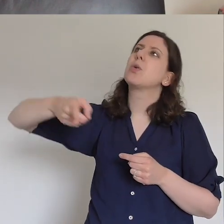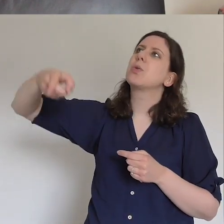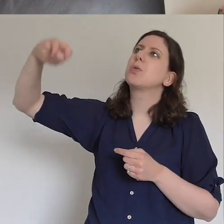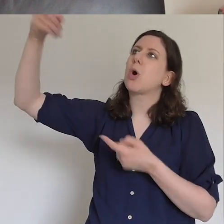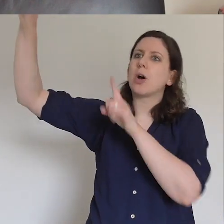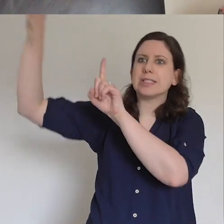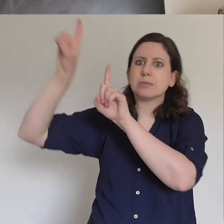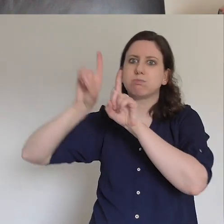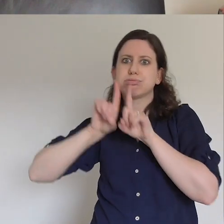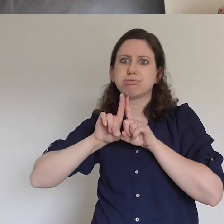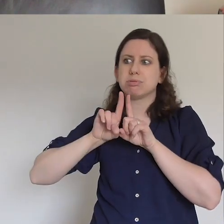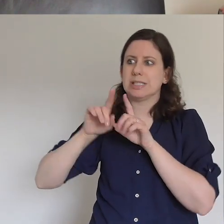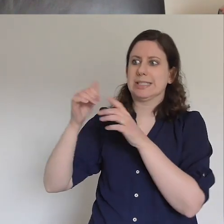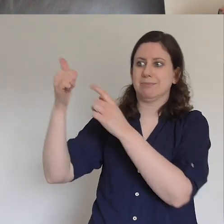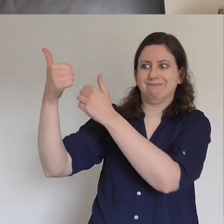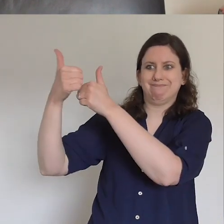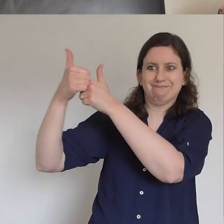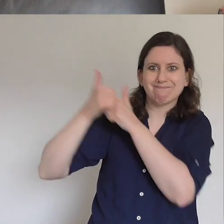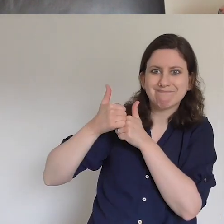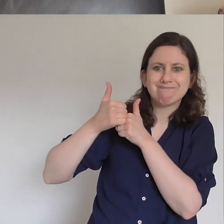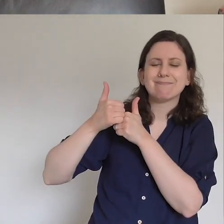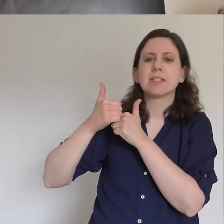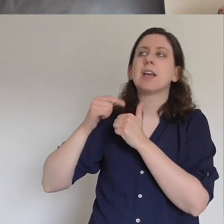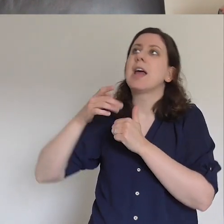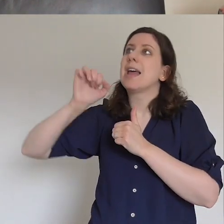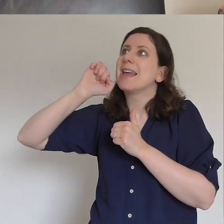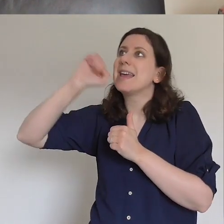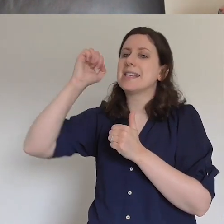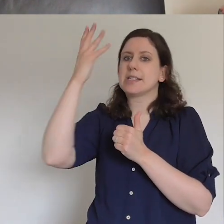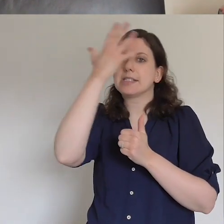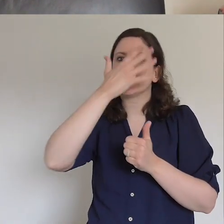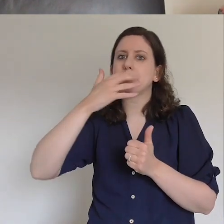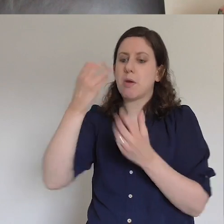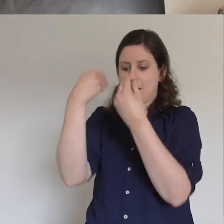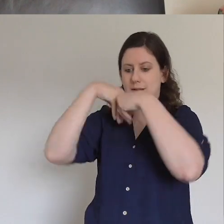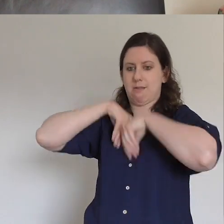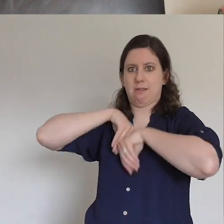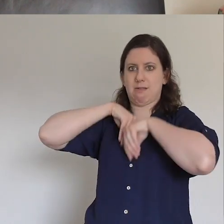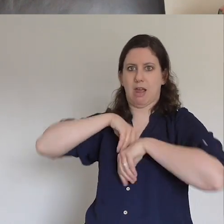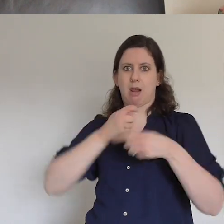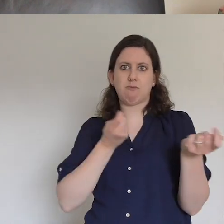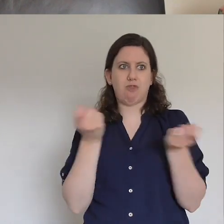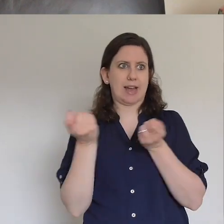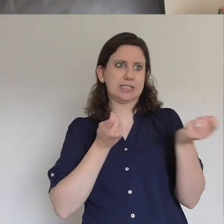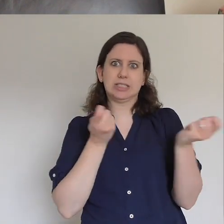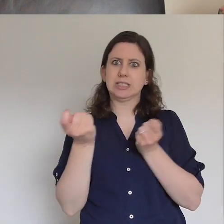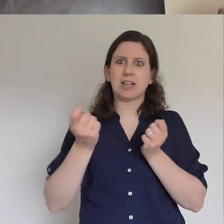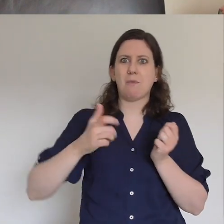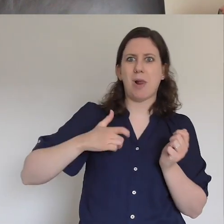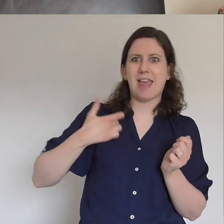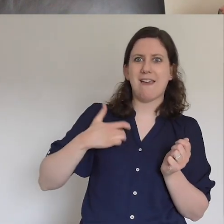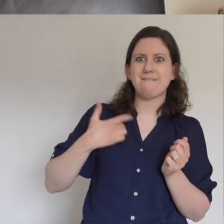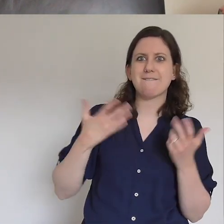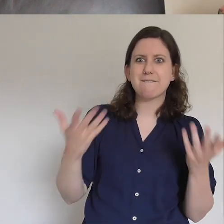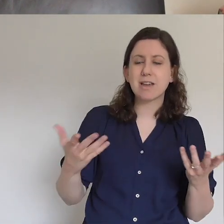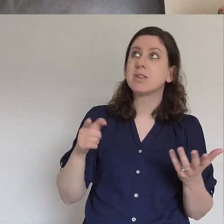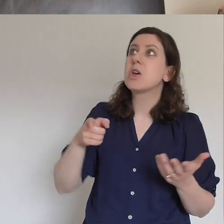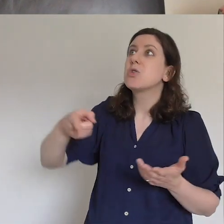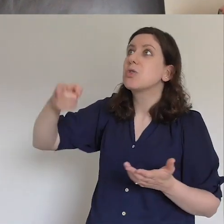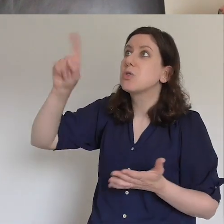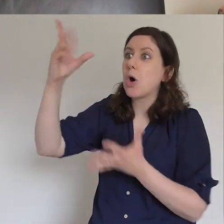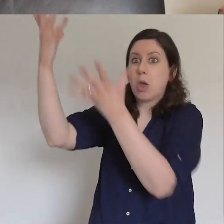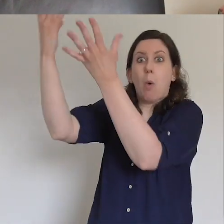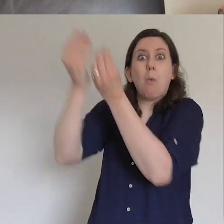is his spirit lives and reigns in us. He is on our side, he is with us and therefore he